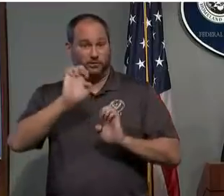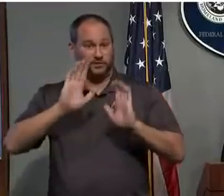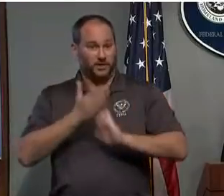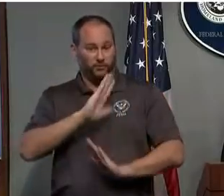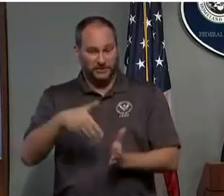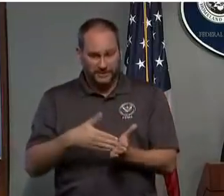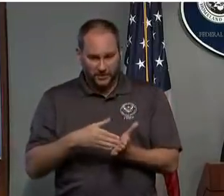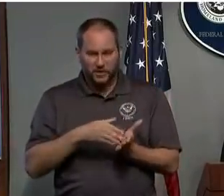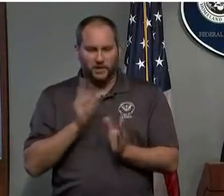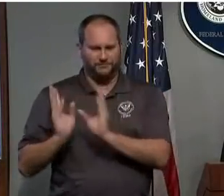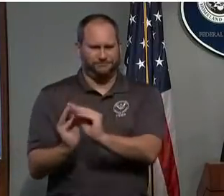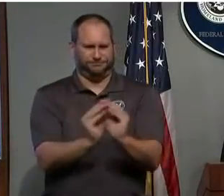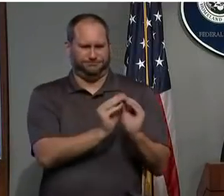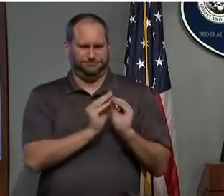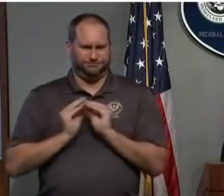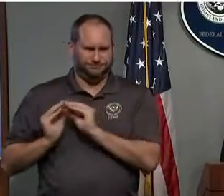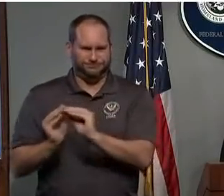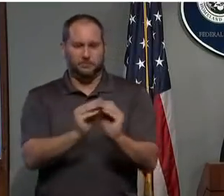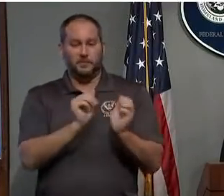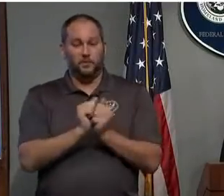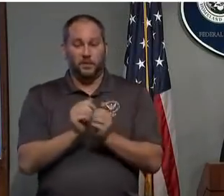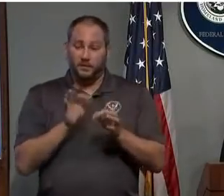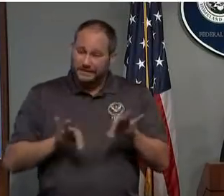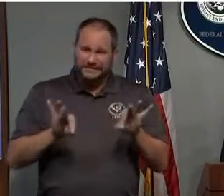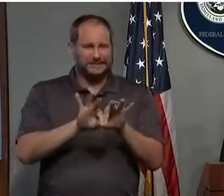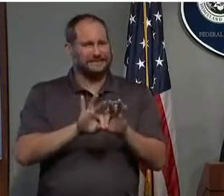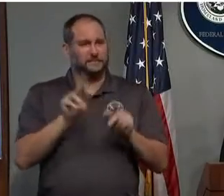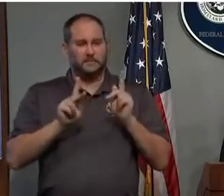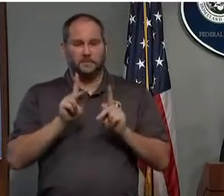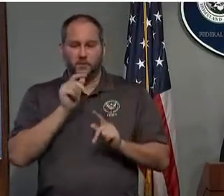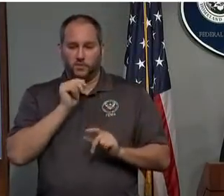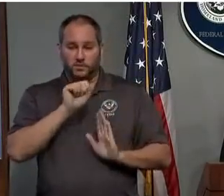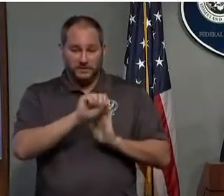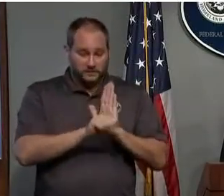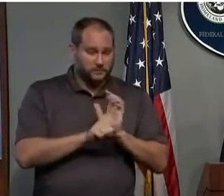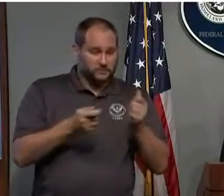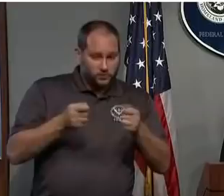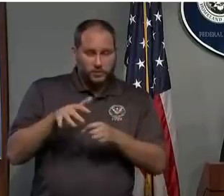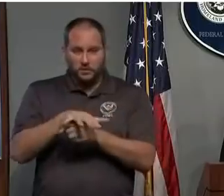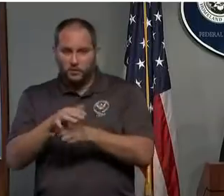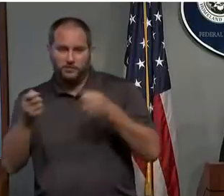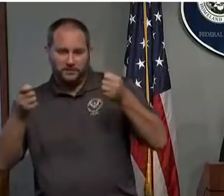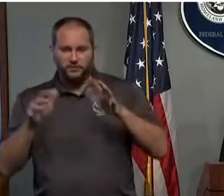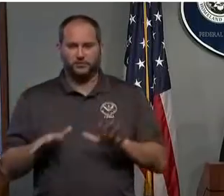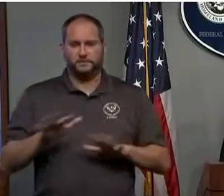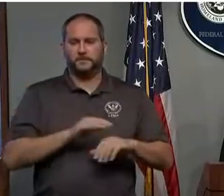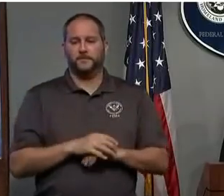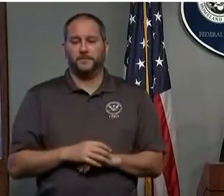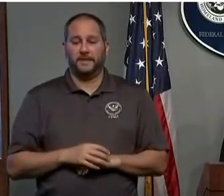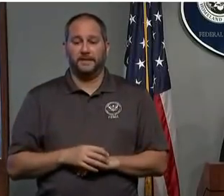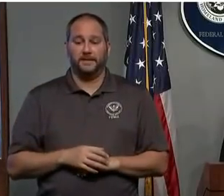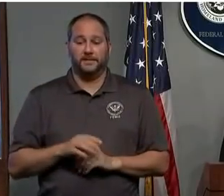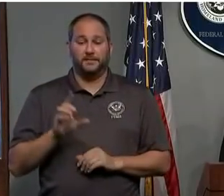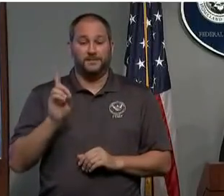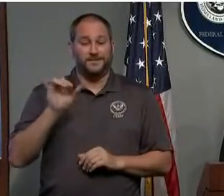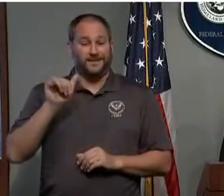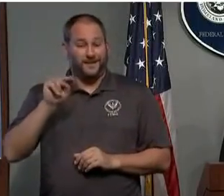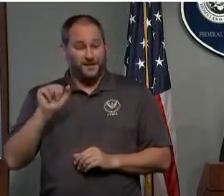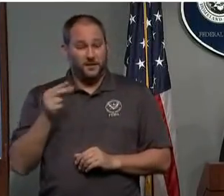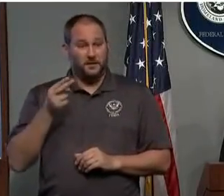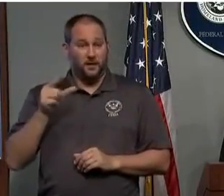state, local, other federal agency partners. In addition, Brigadier General Diana Holland from our South Atlantic Division,